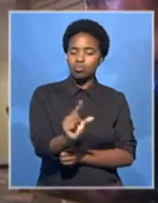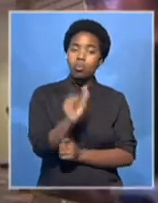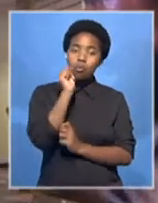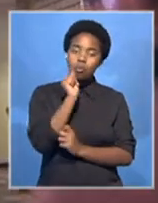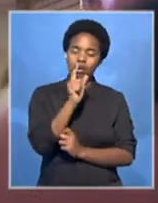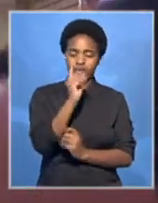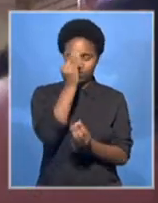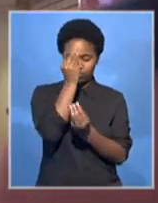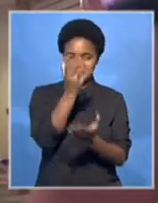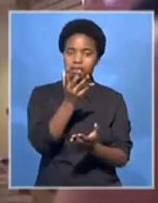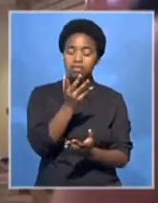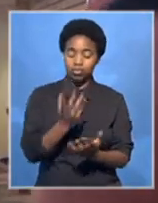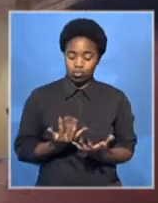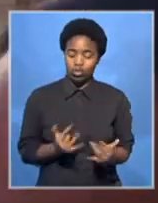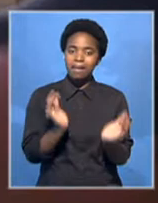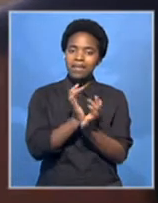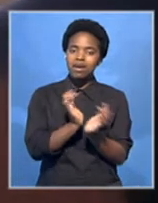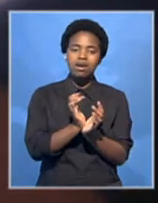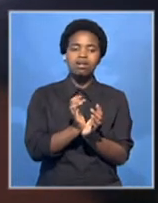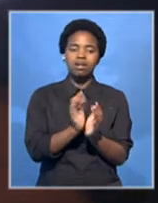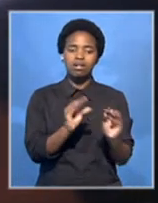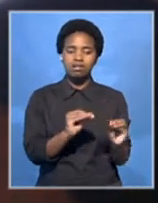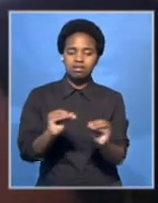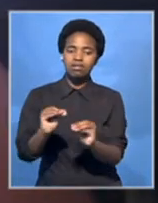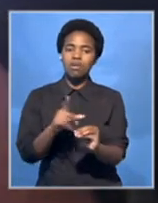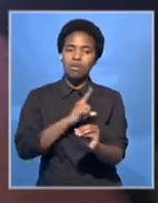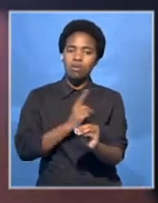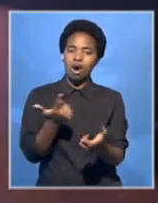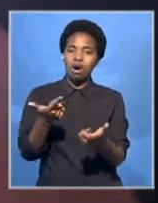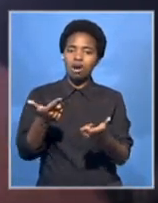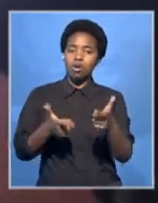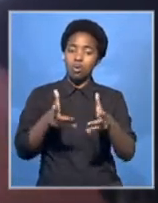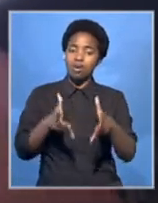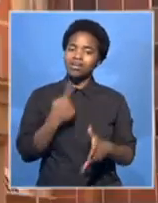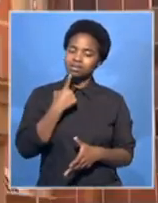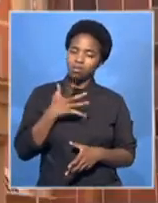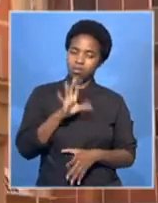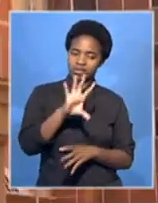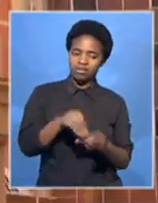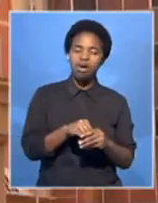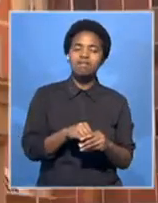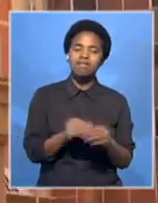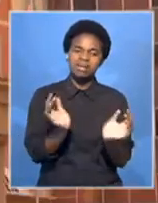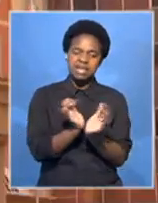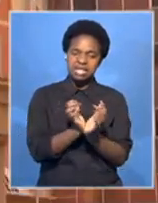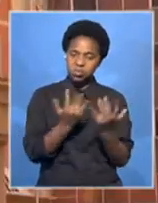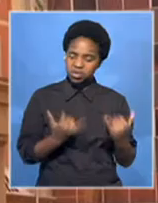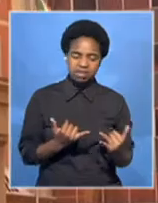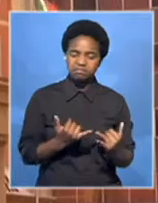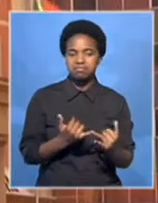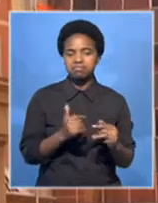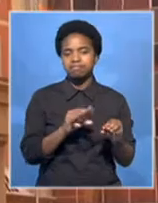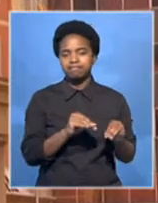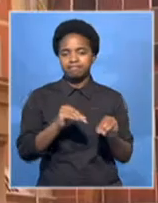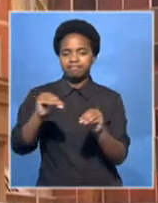A meeting scheduled for today was postponed after Dramat's lawyers requested to be part of it. Mulemo Onemotoa, SBC News,